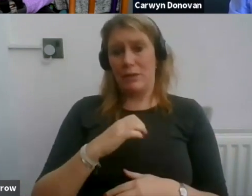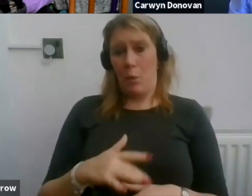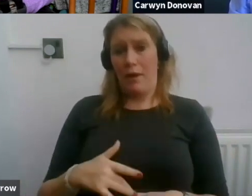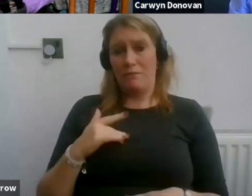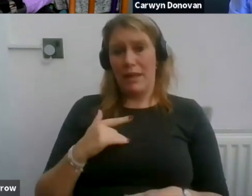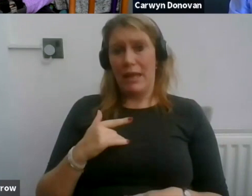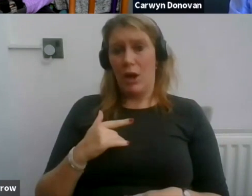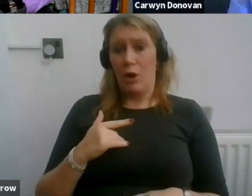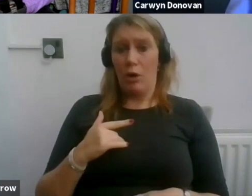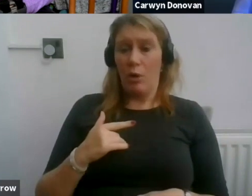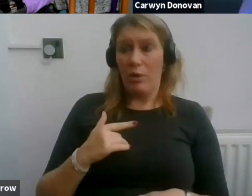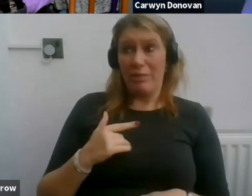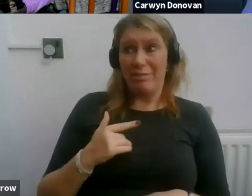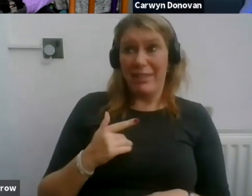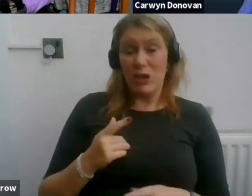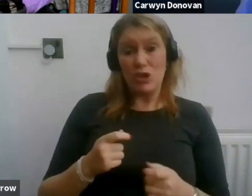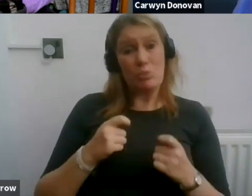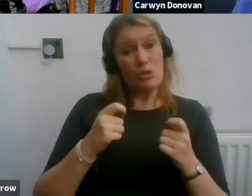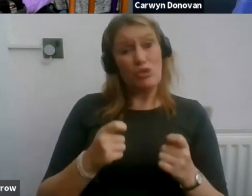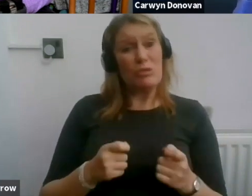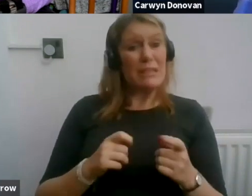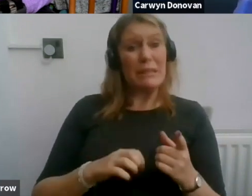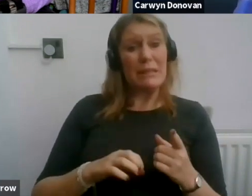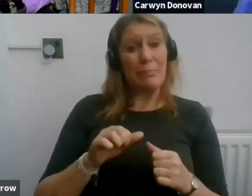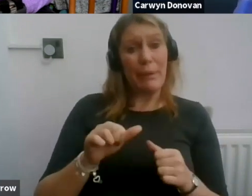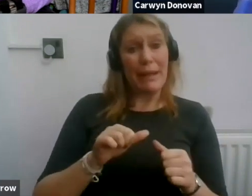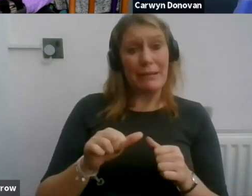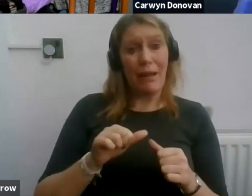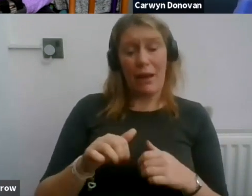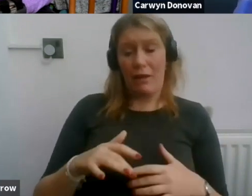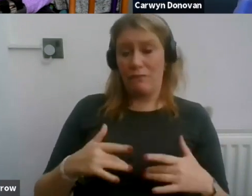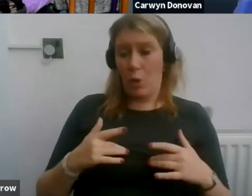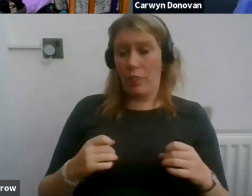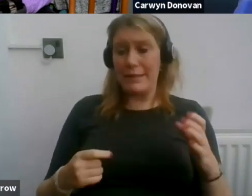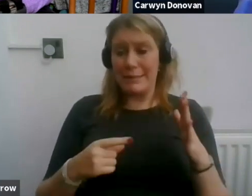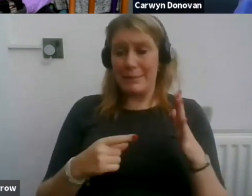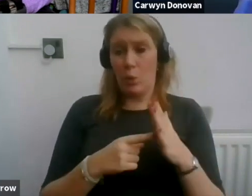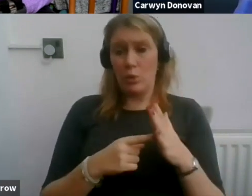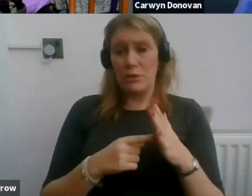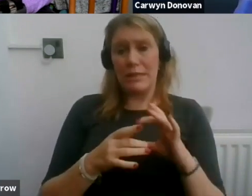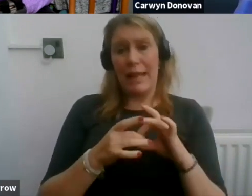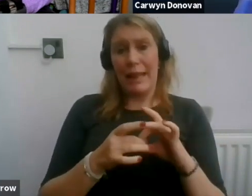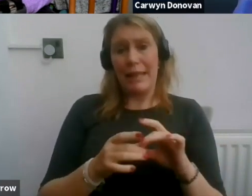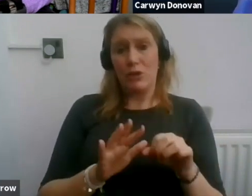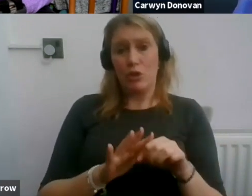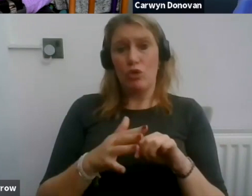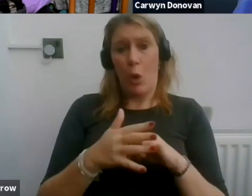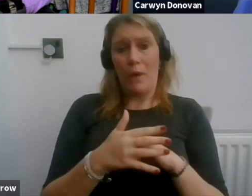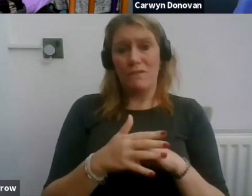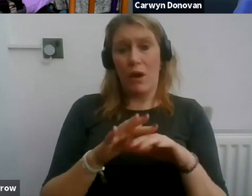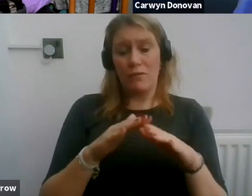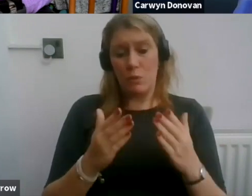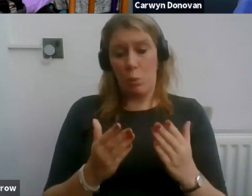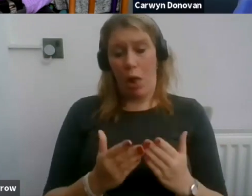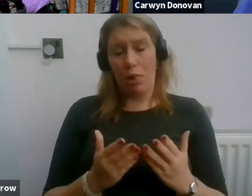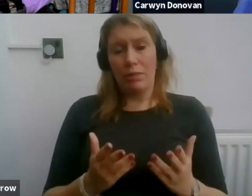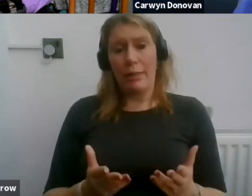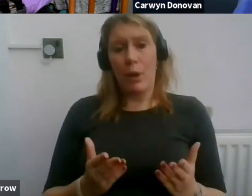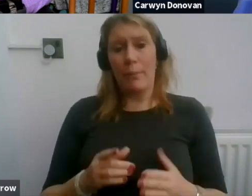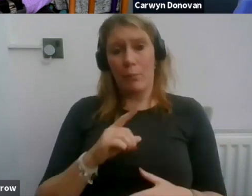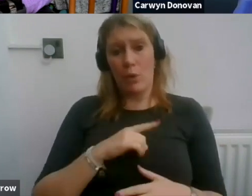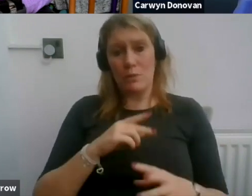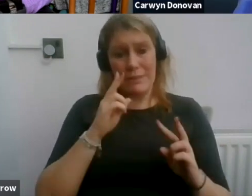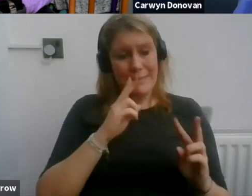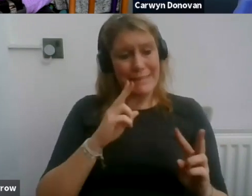deserve a little bit better. And that's particularly relevant in the COVID world. We are seeing, as an